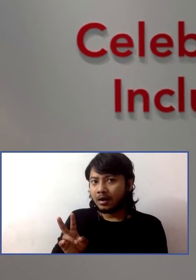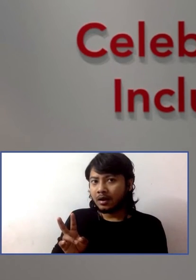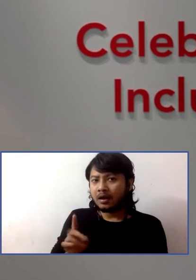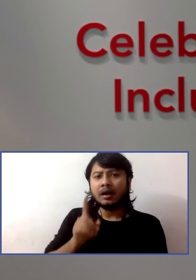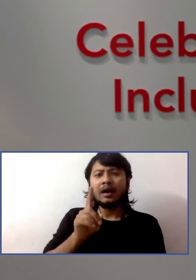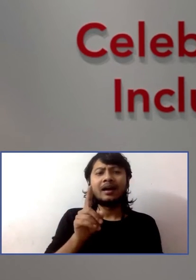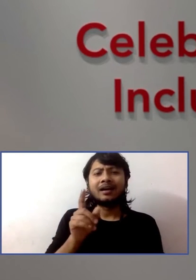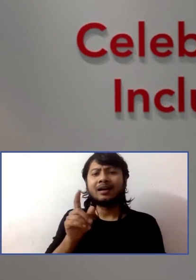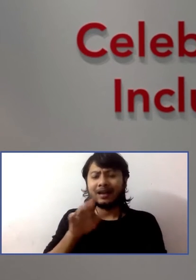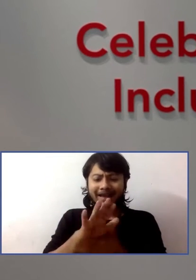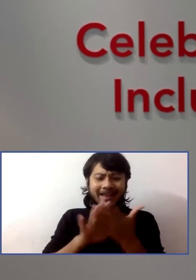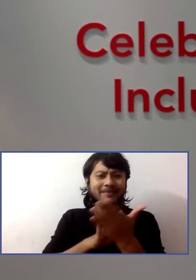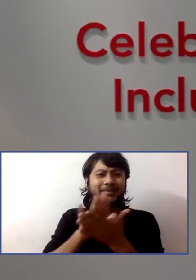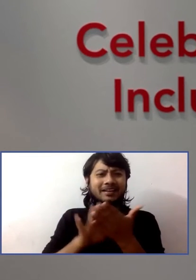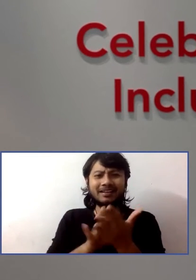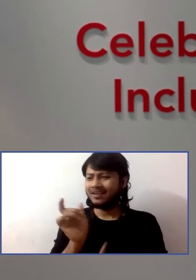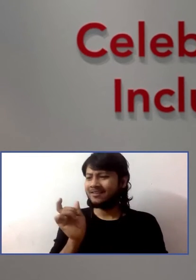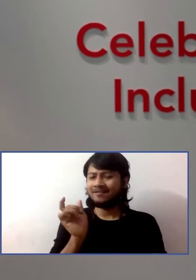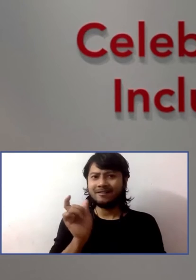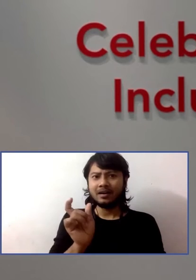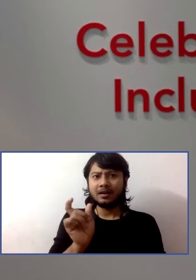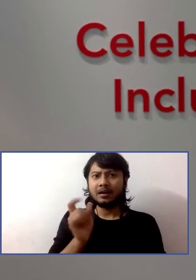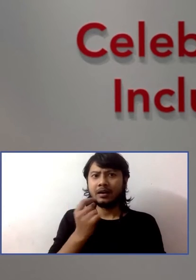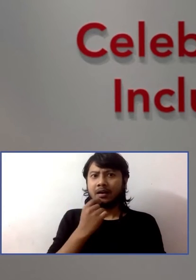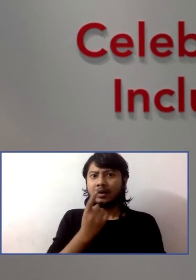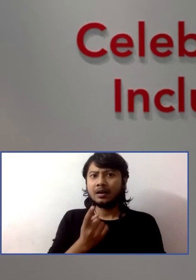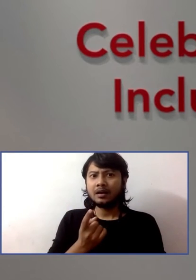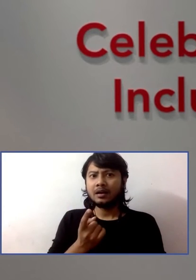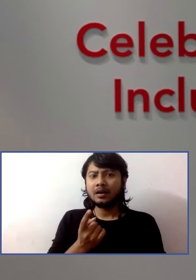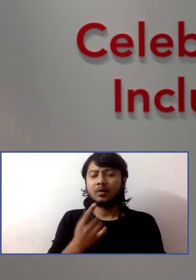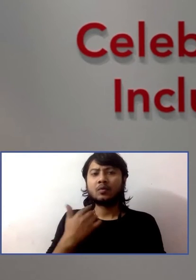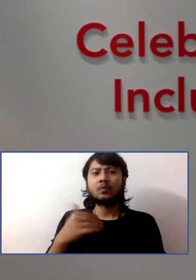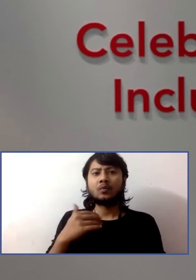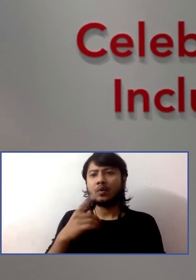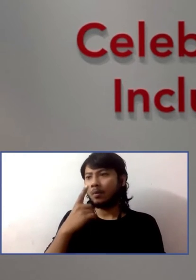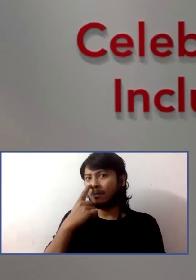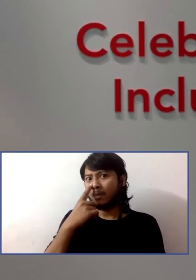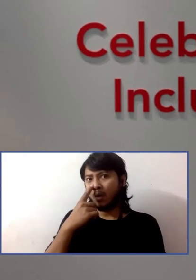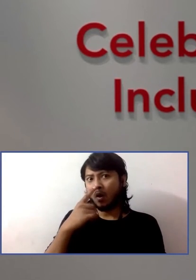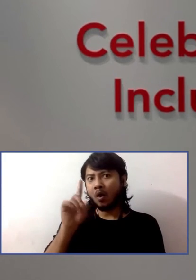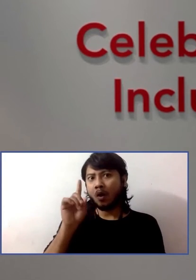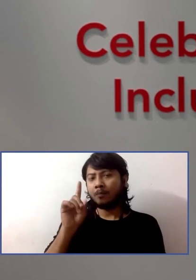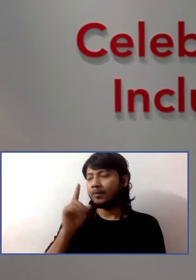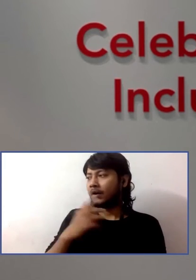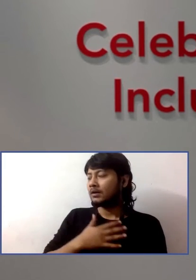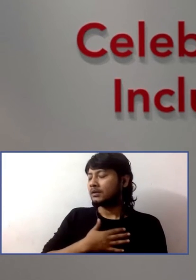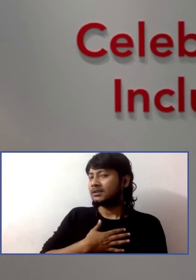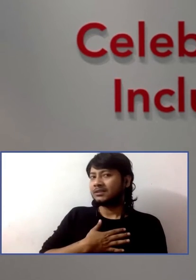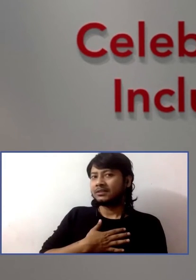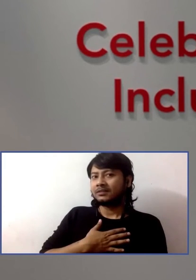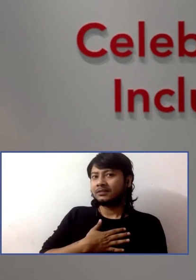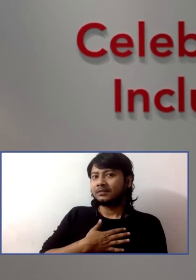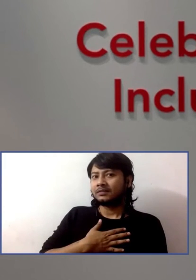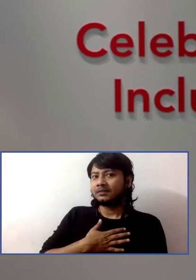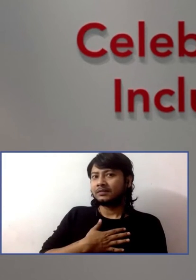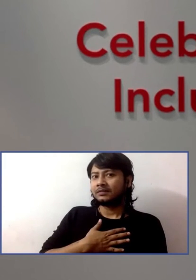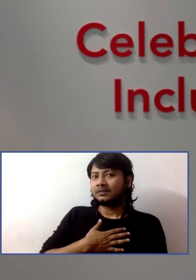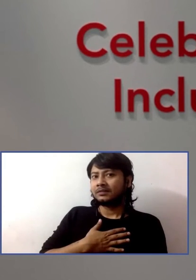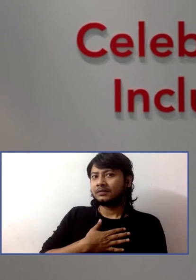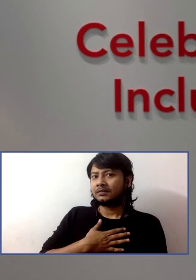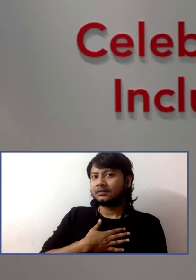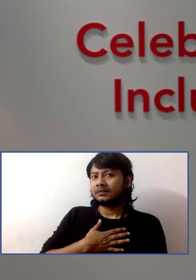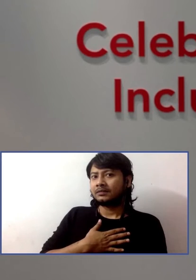Empty. It connected her. It connected her affect. It connected her to language.